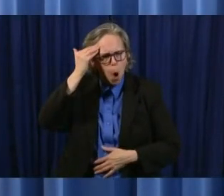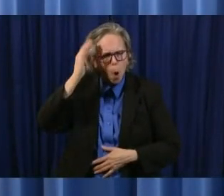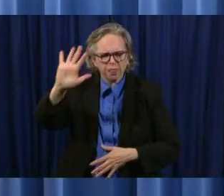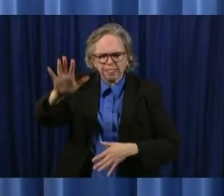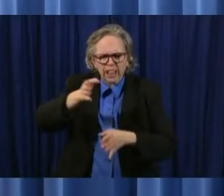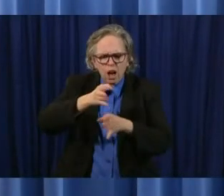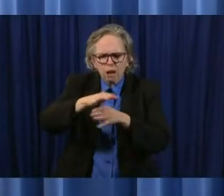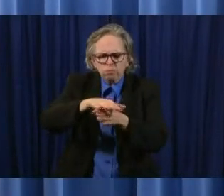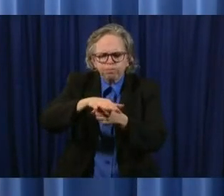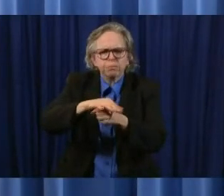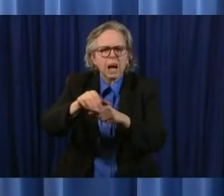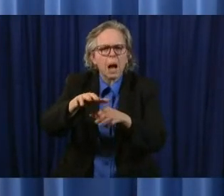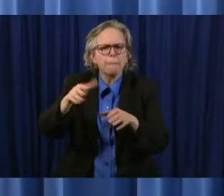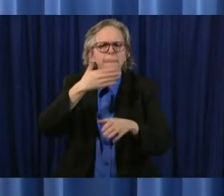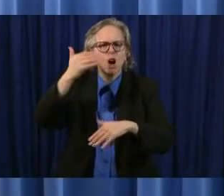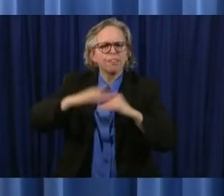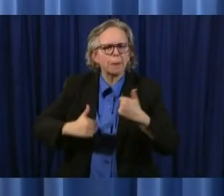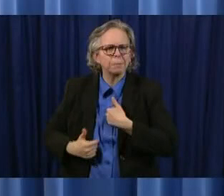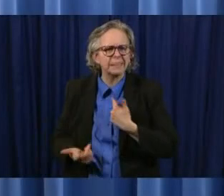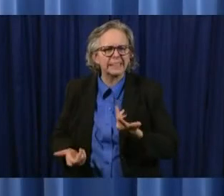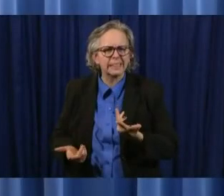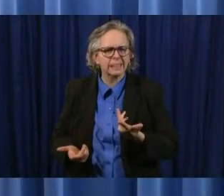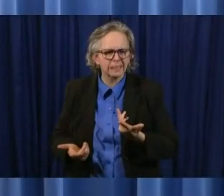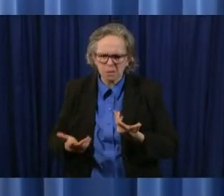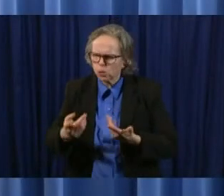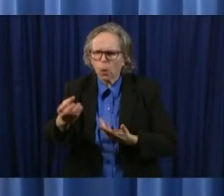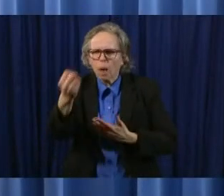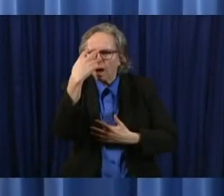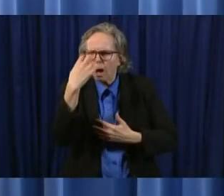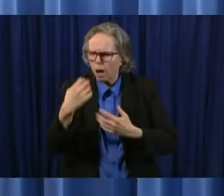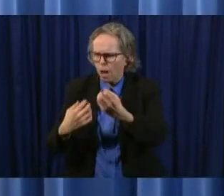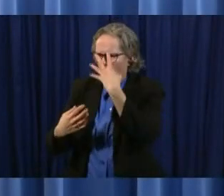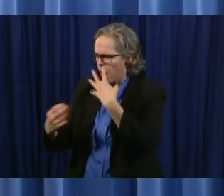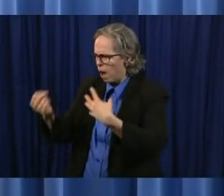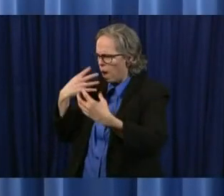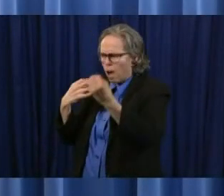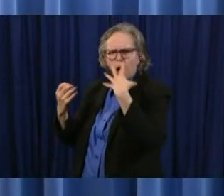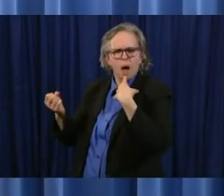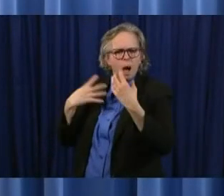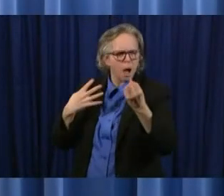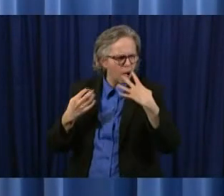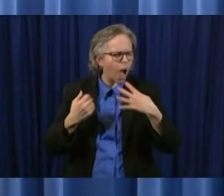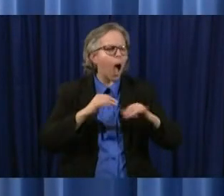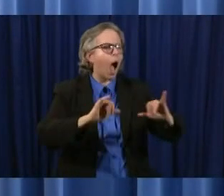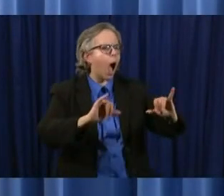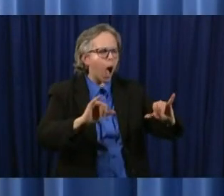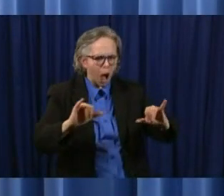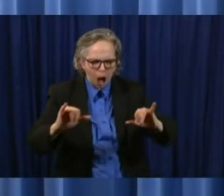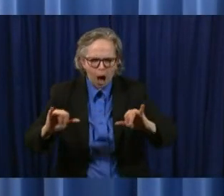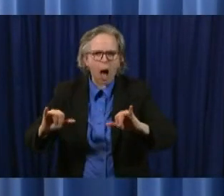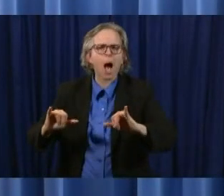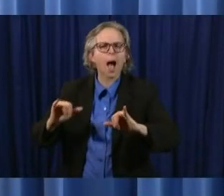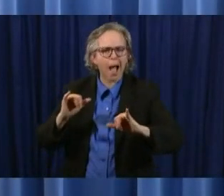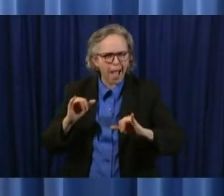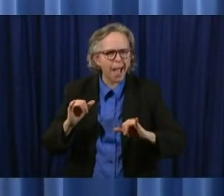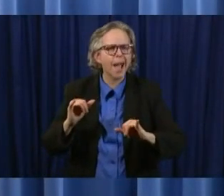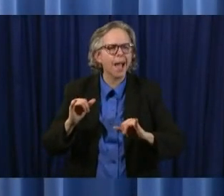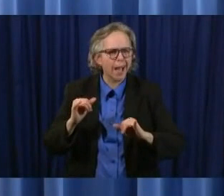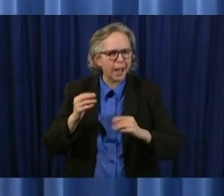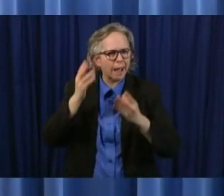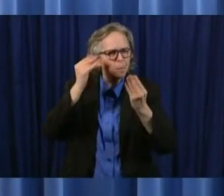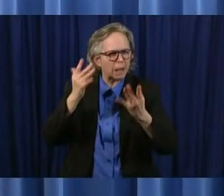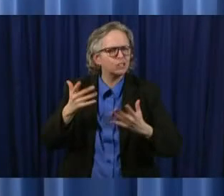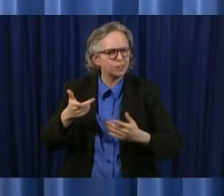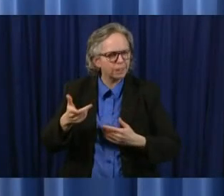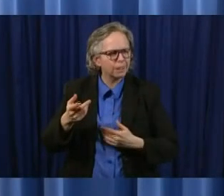way it is uh so we seek their help um but uh you know as we go through this and